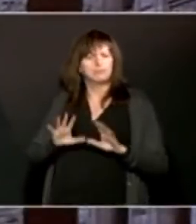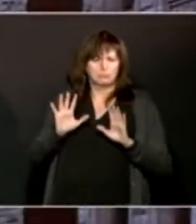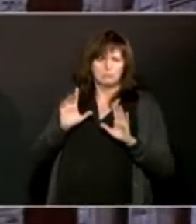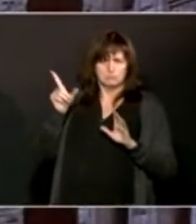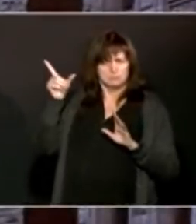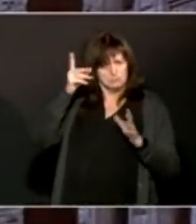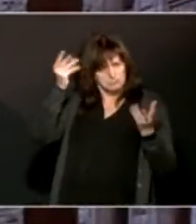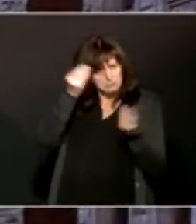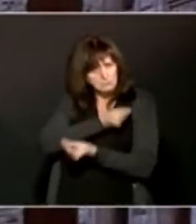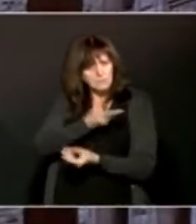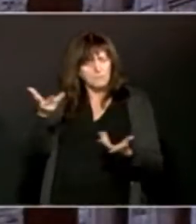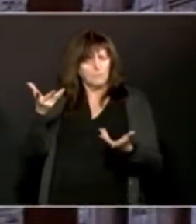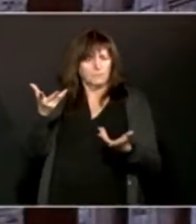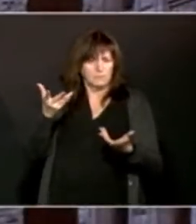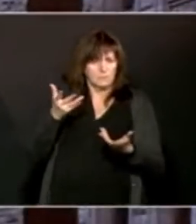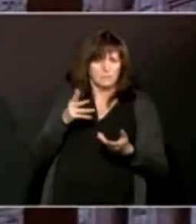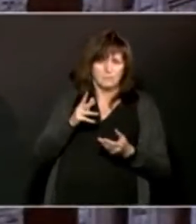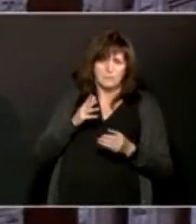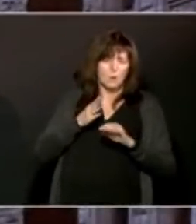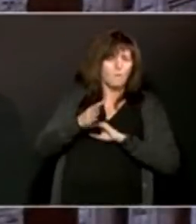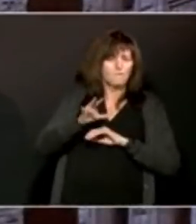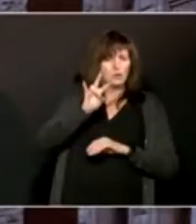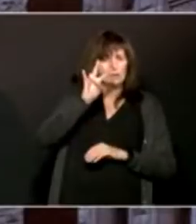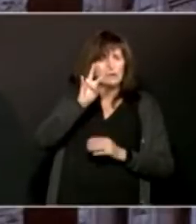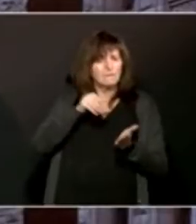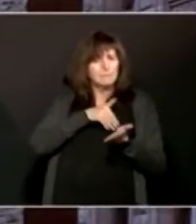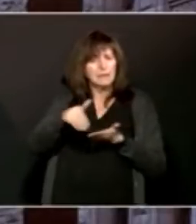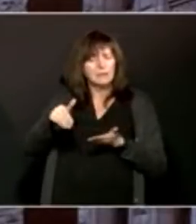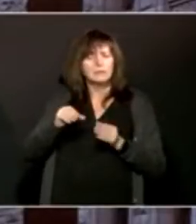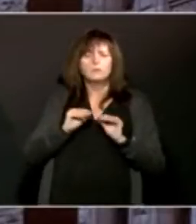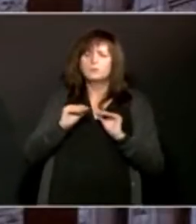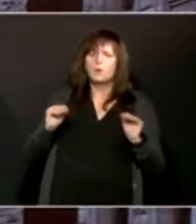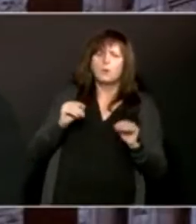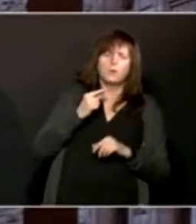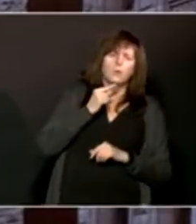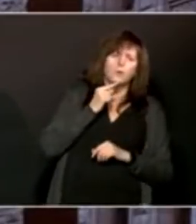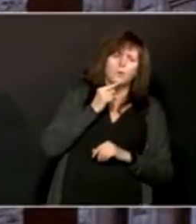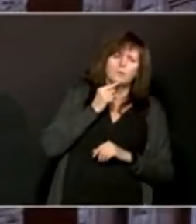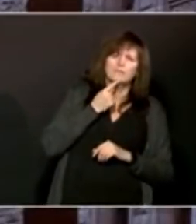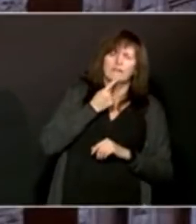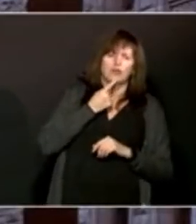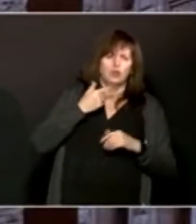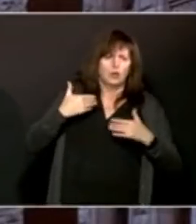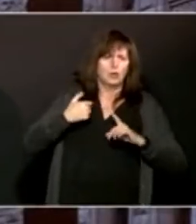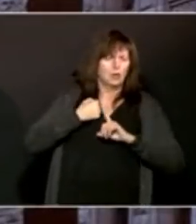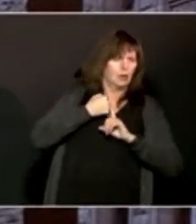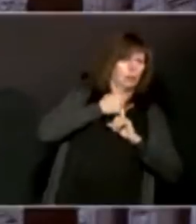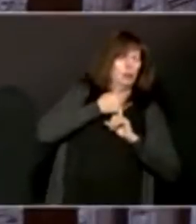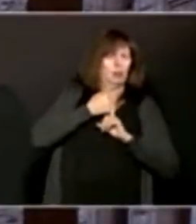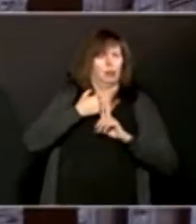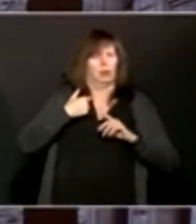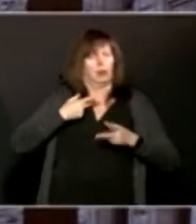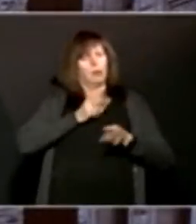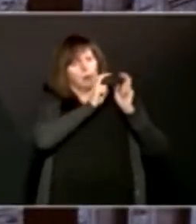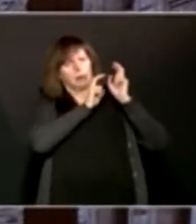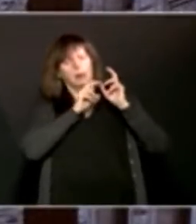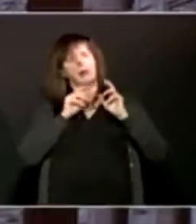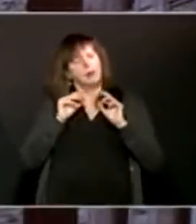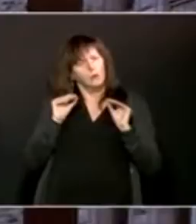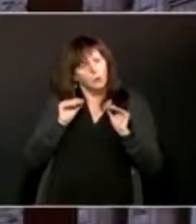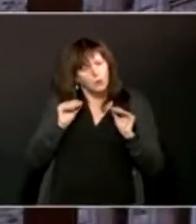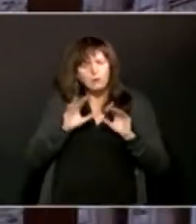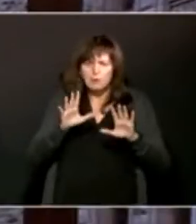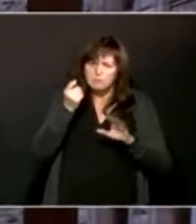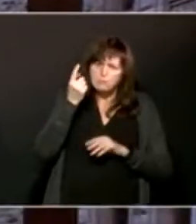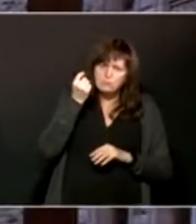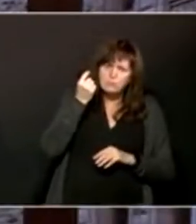doses and they haven't seen significant incidents of these cases here. Nevertheless, I think it behooves the countries that are using them to